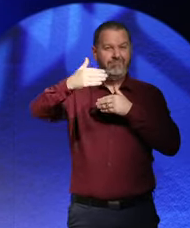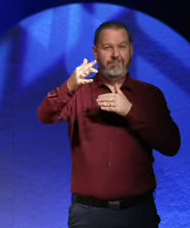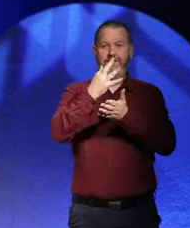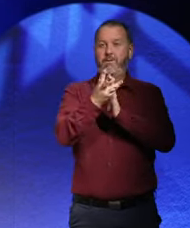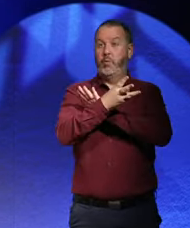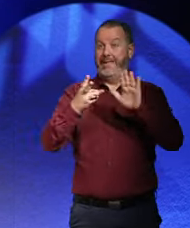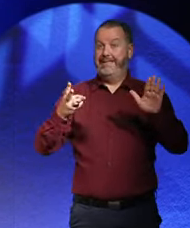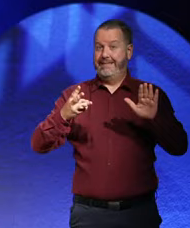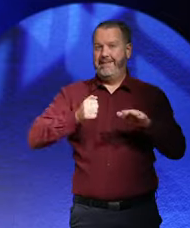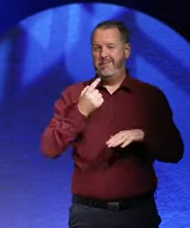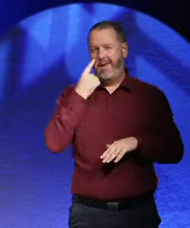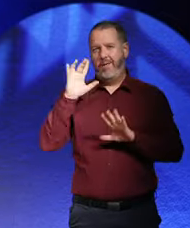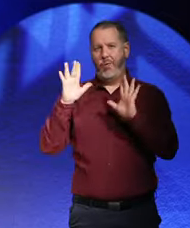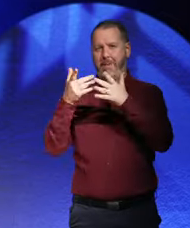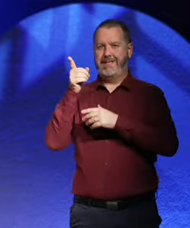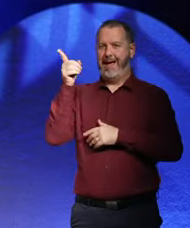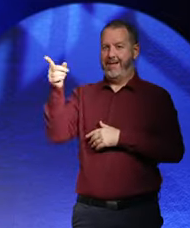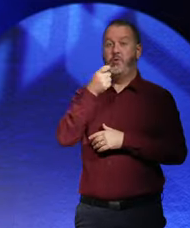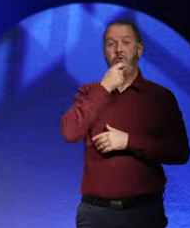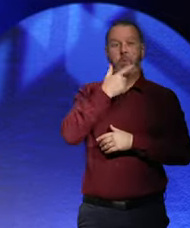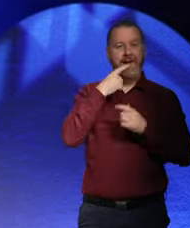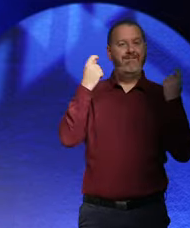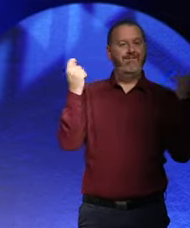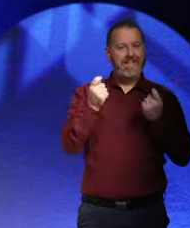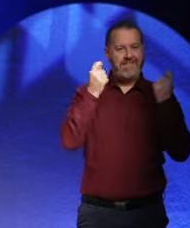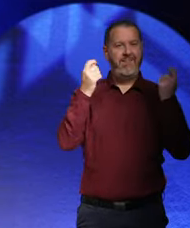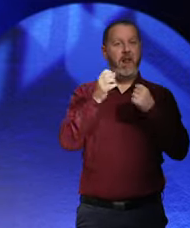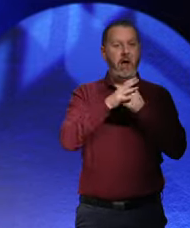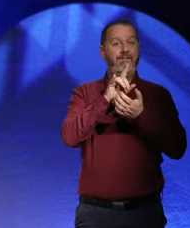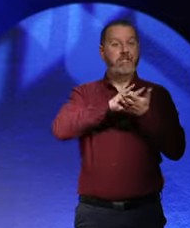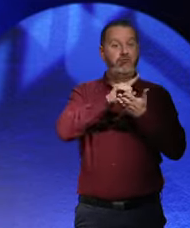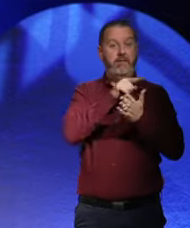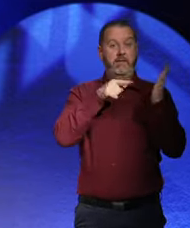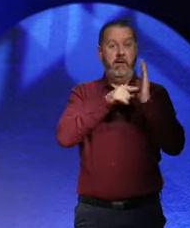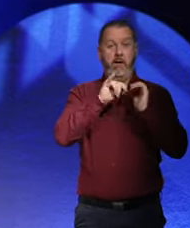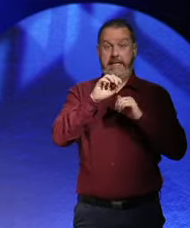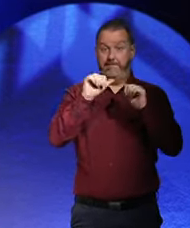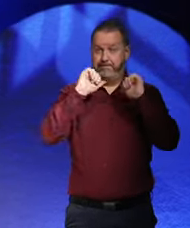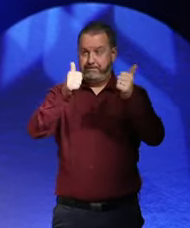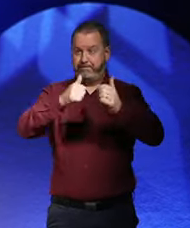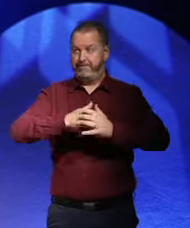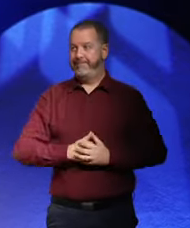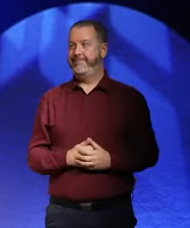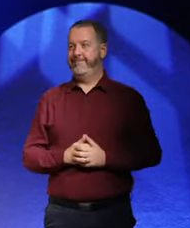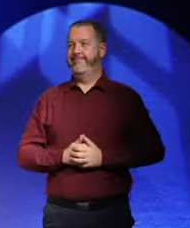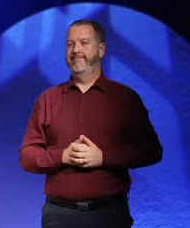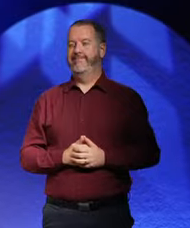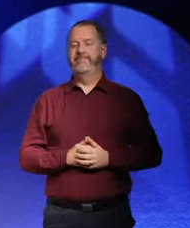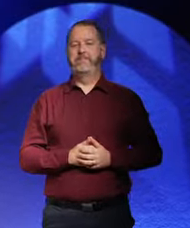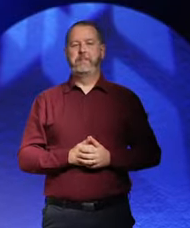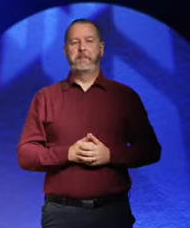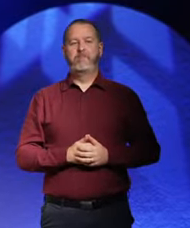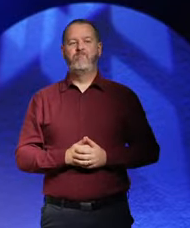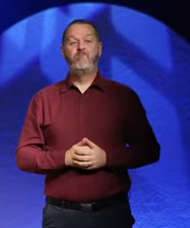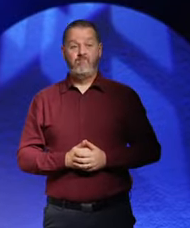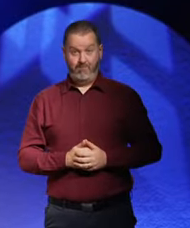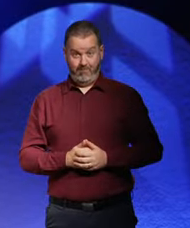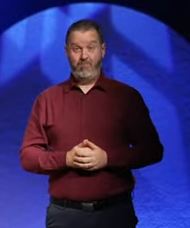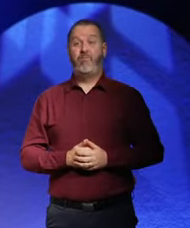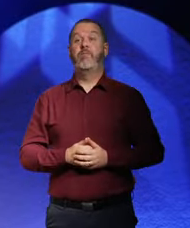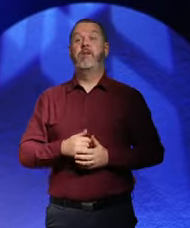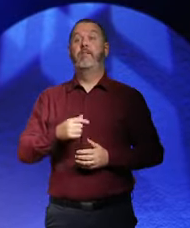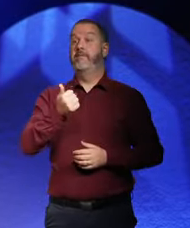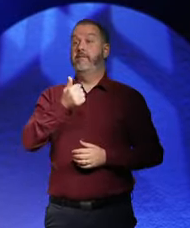weeks so keep an eye on the website Dublinfestivalofhistory.ie. We had a return speaker, our